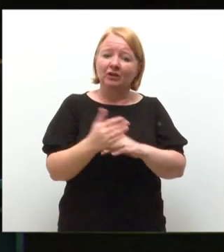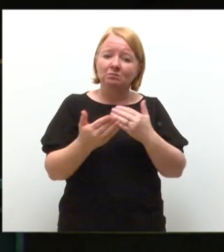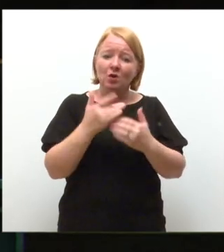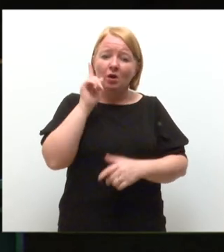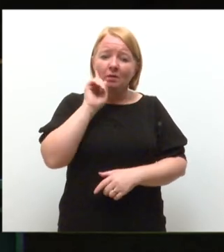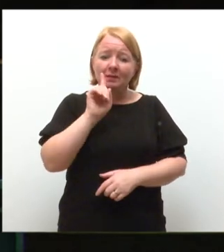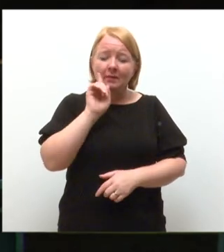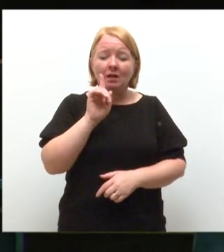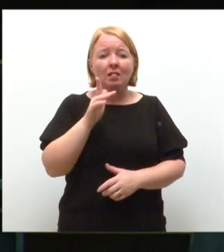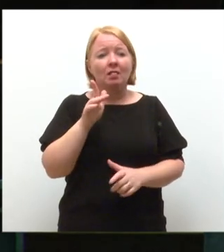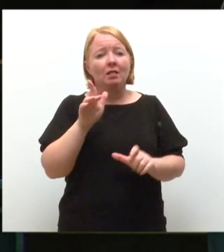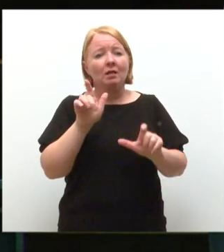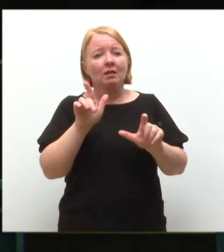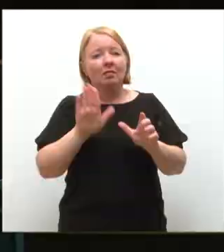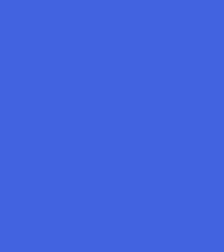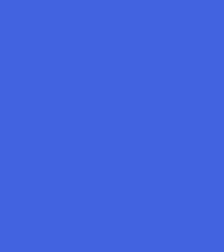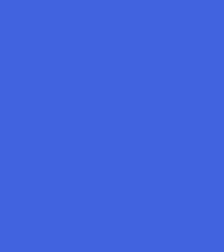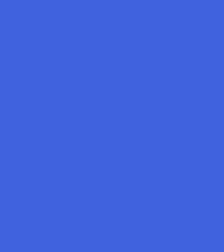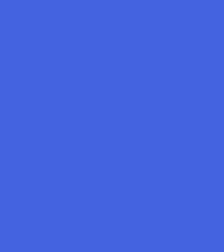but I will let her explain. Thank you. Fiona.